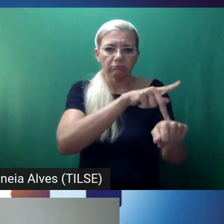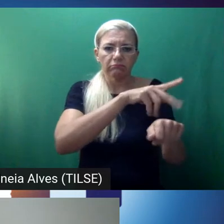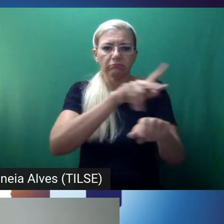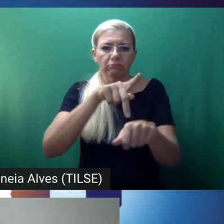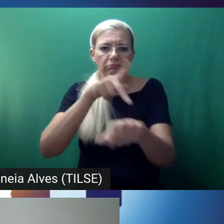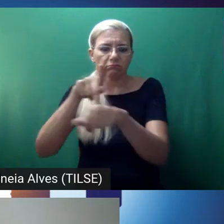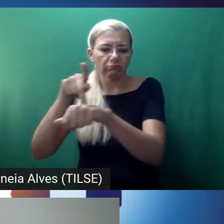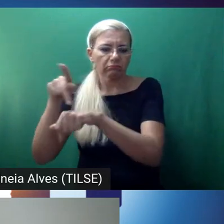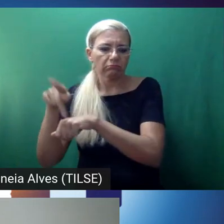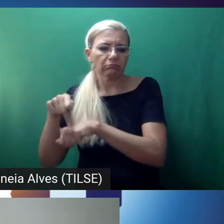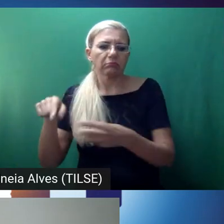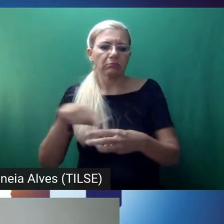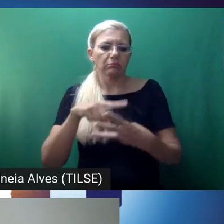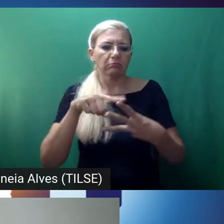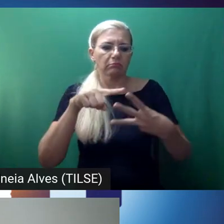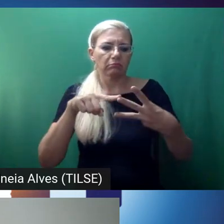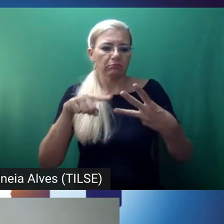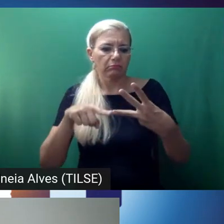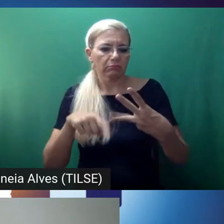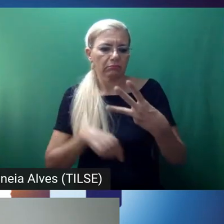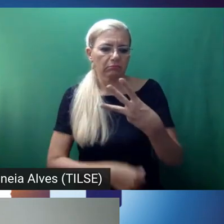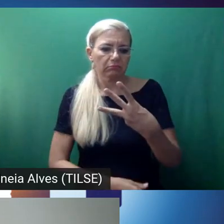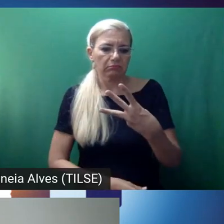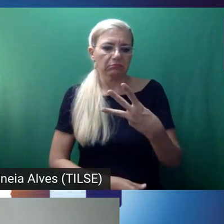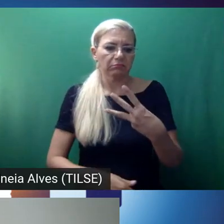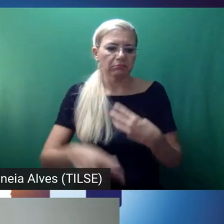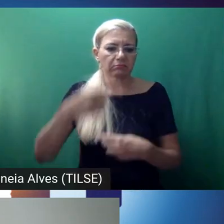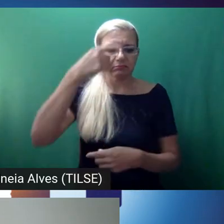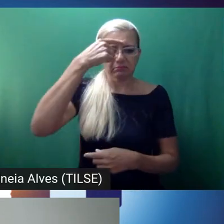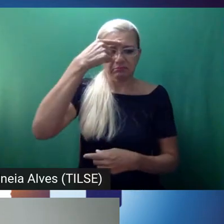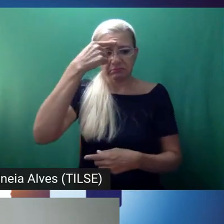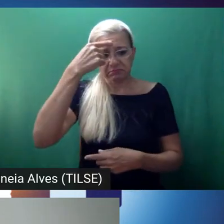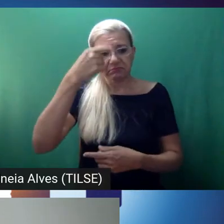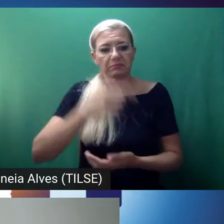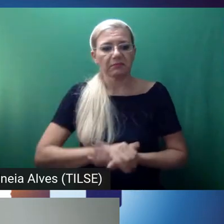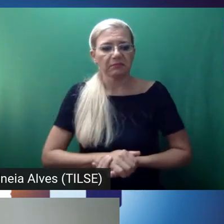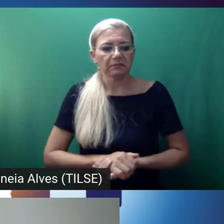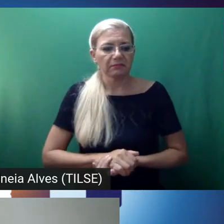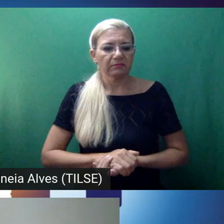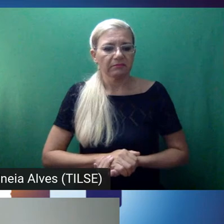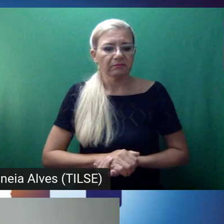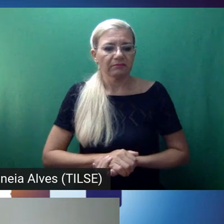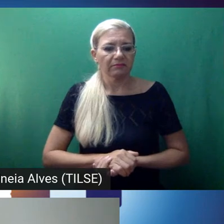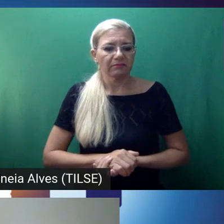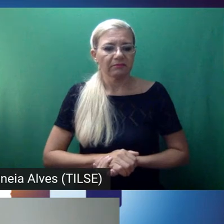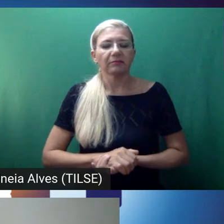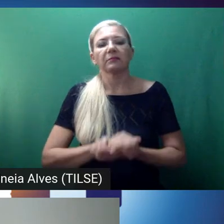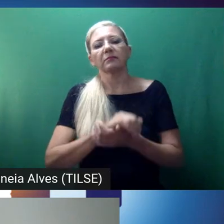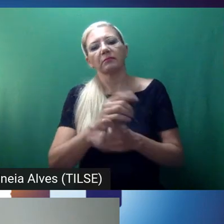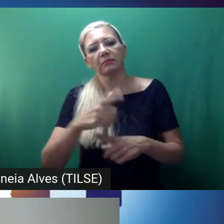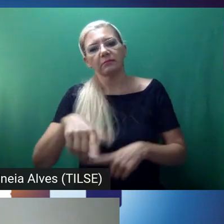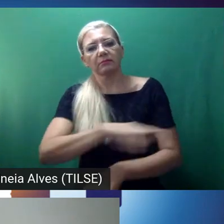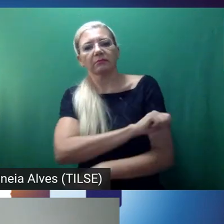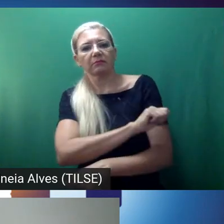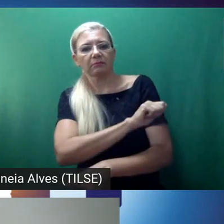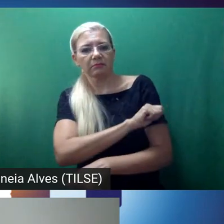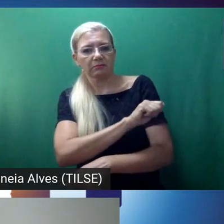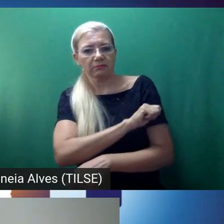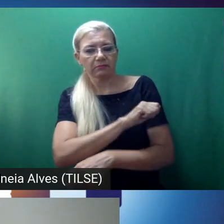Pakistan, where they can speak English. And students felt very demotivated.